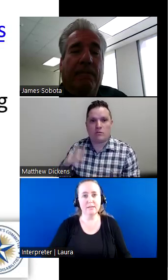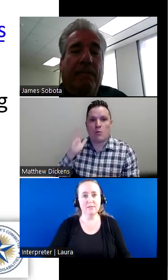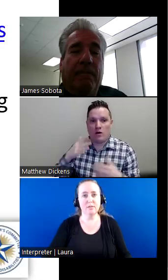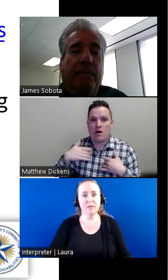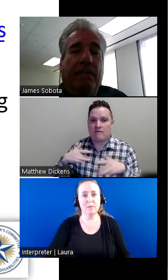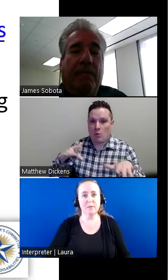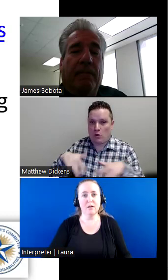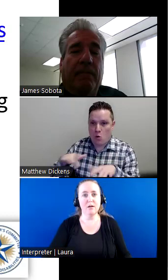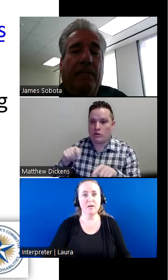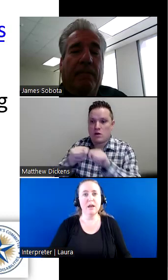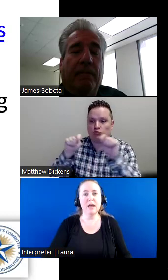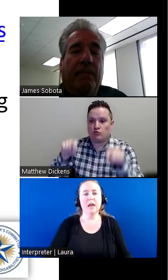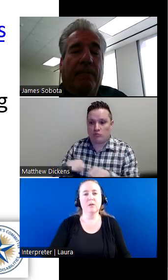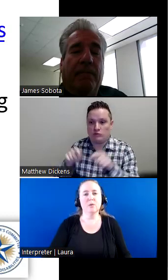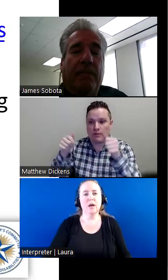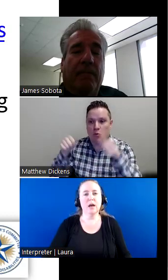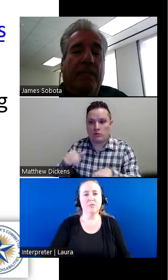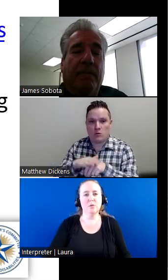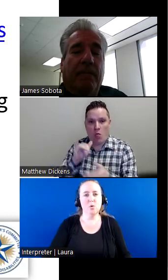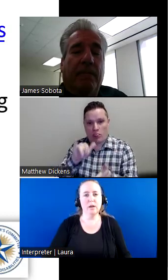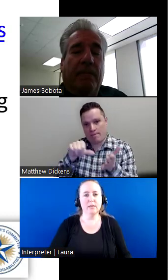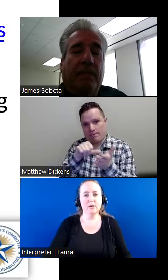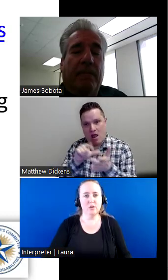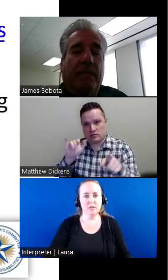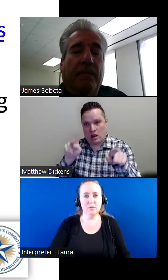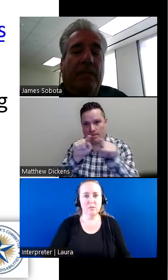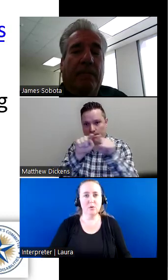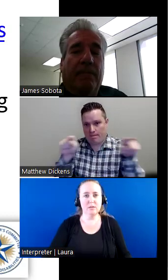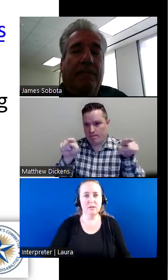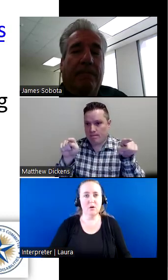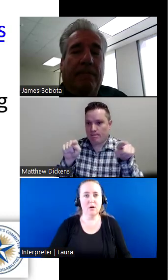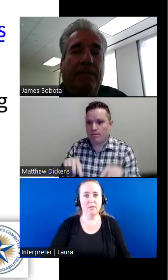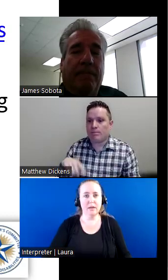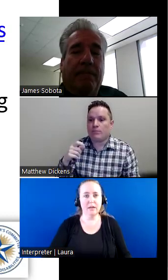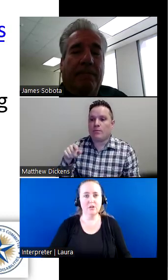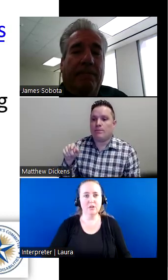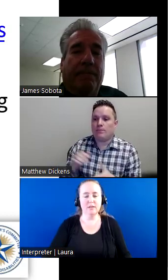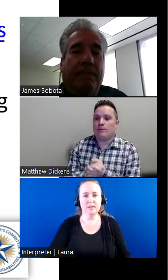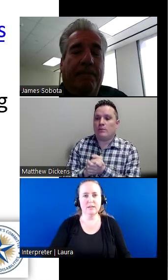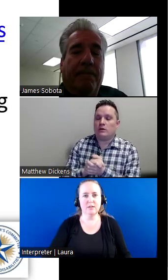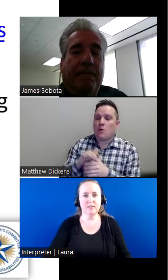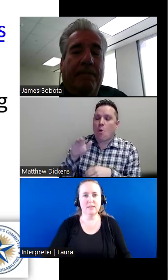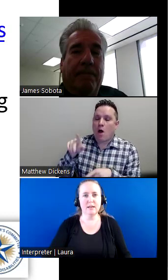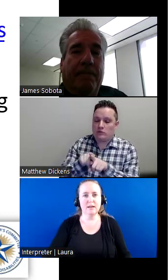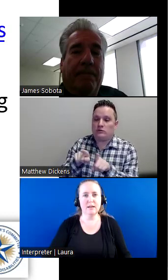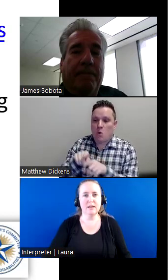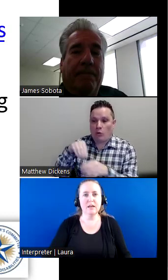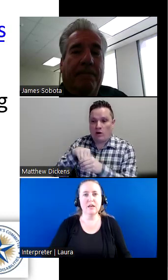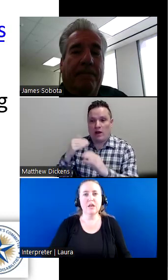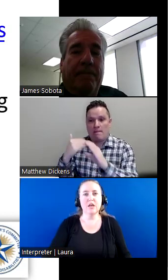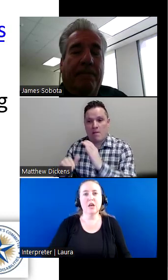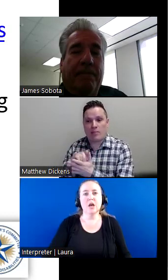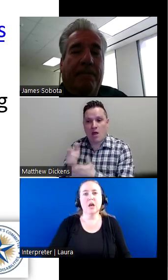us for this webinar, and we will have the recording and the transcript posted on the page that is there on the slide.